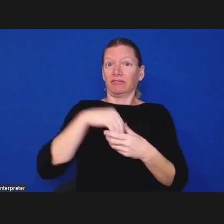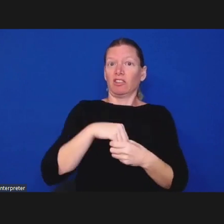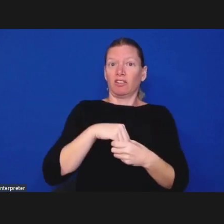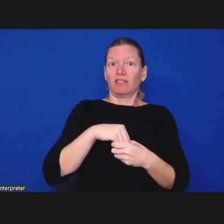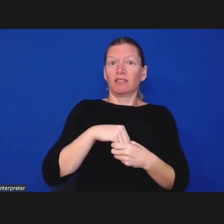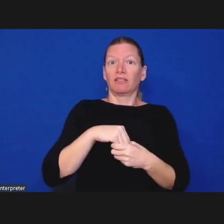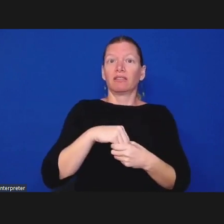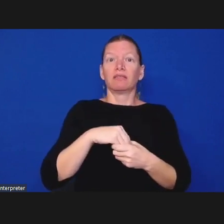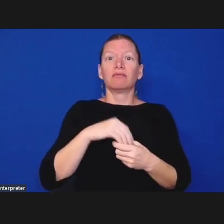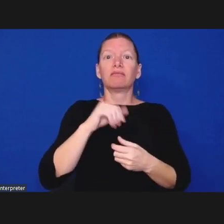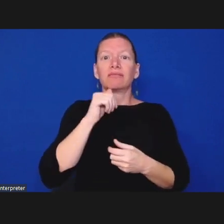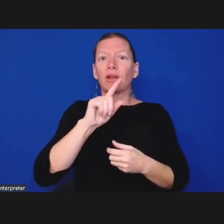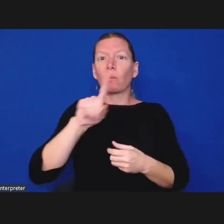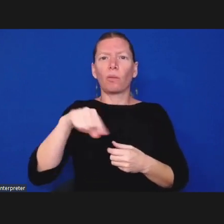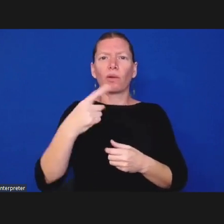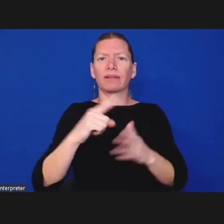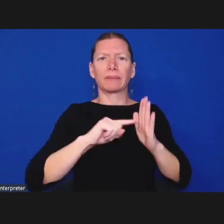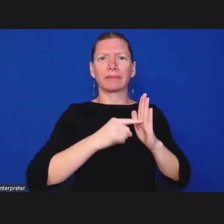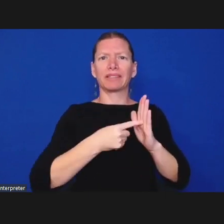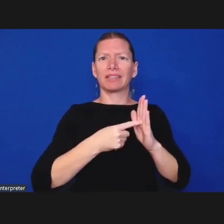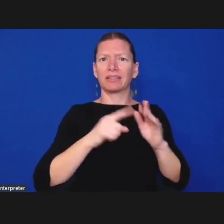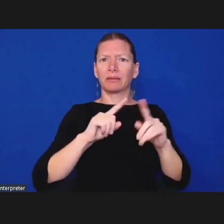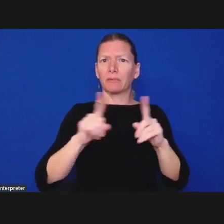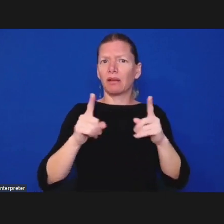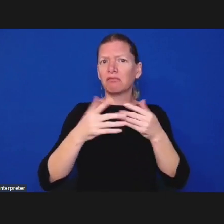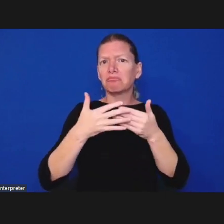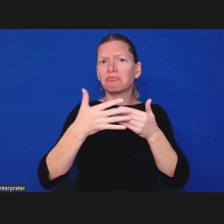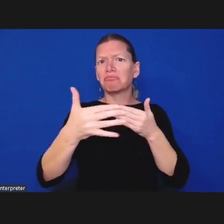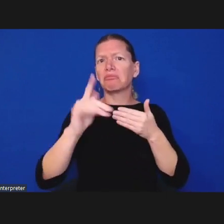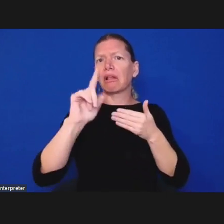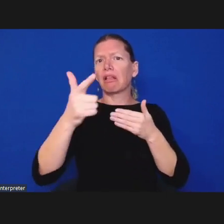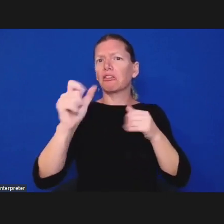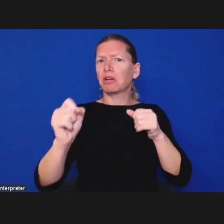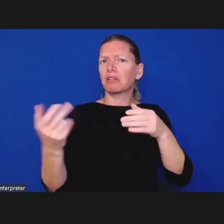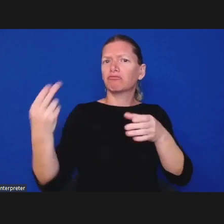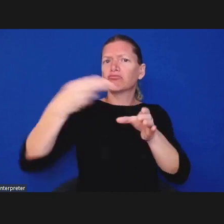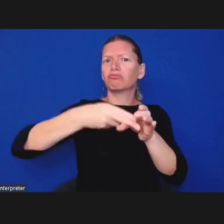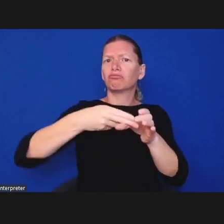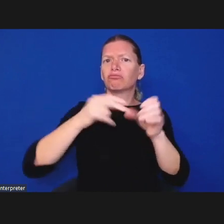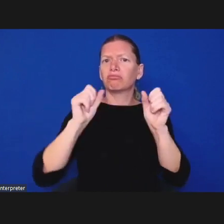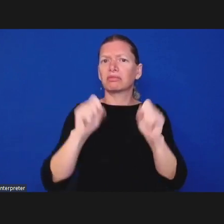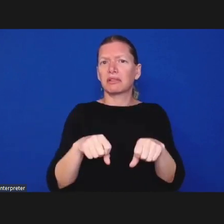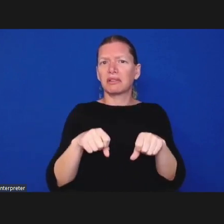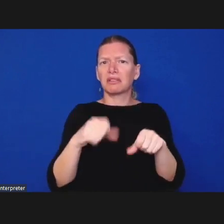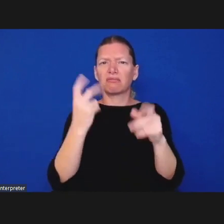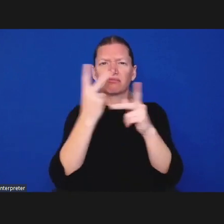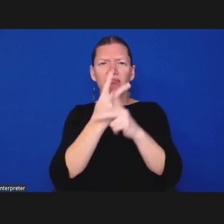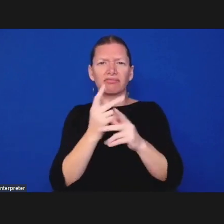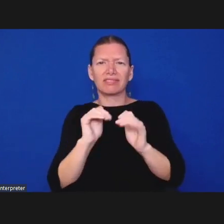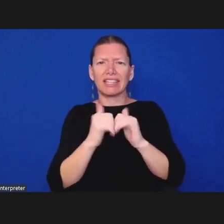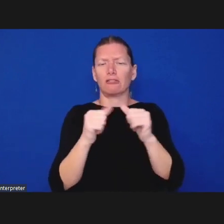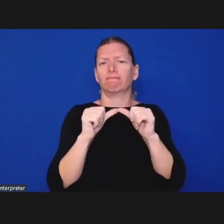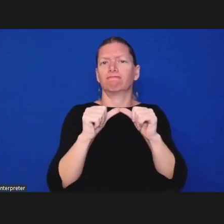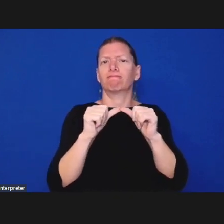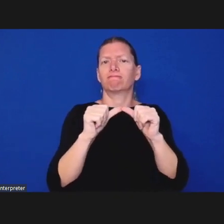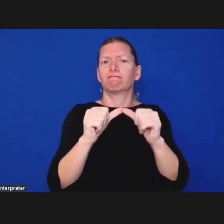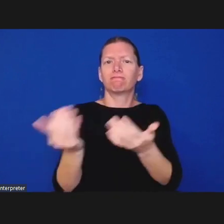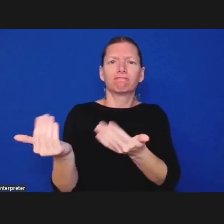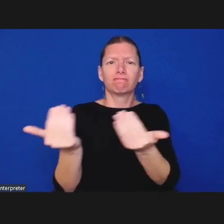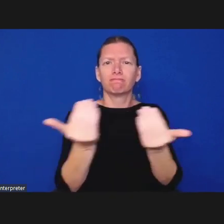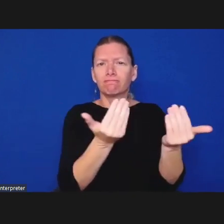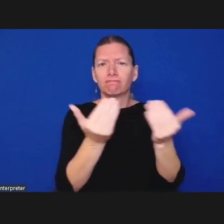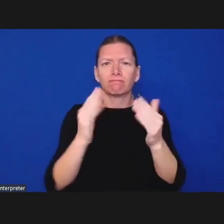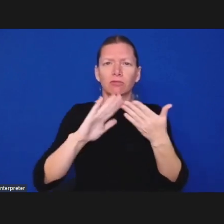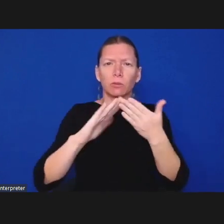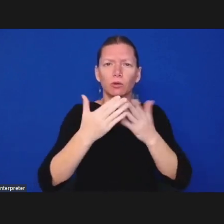process you need to have ways of listening to the community and that means everybody not only the